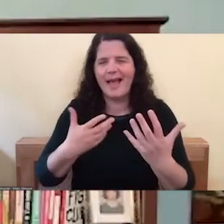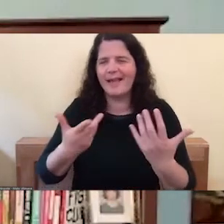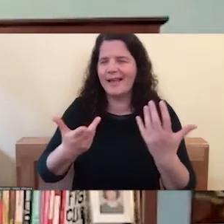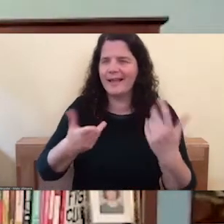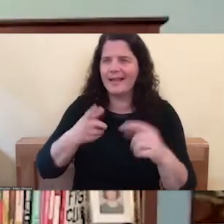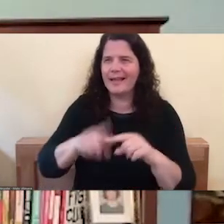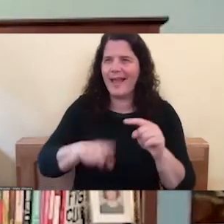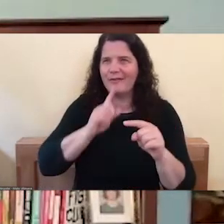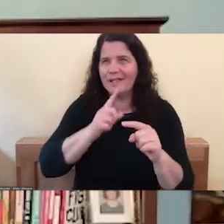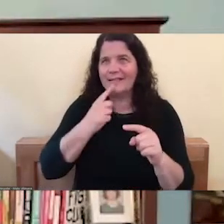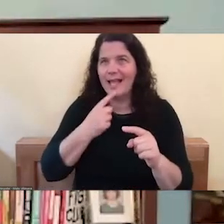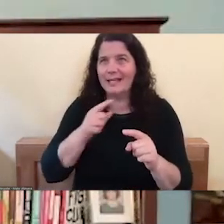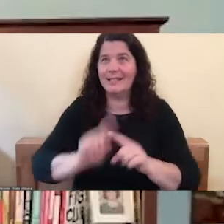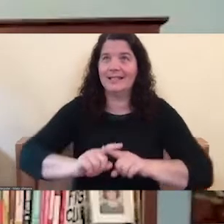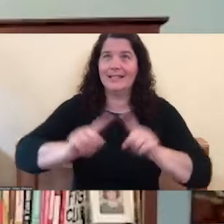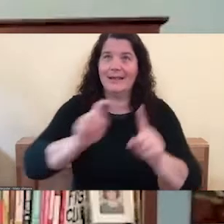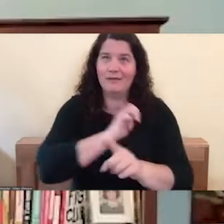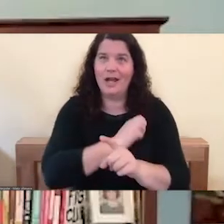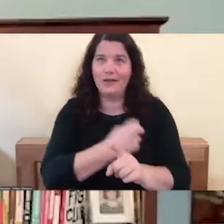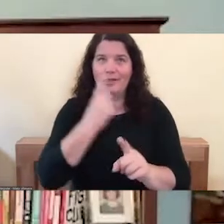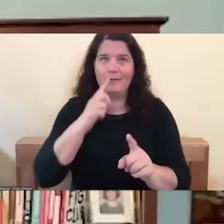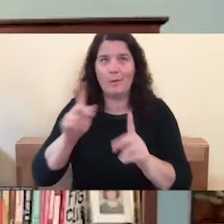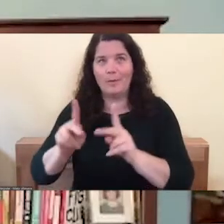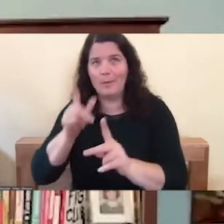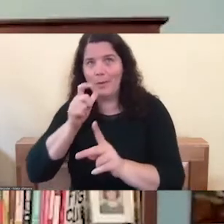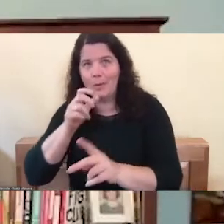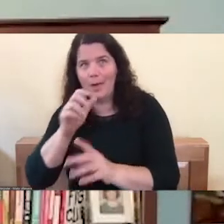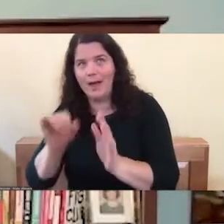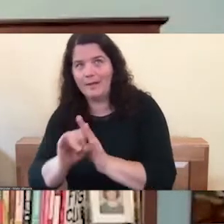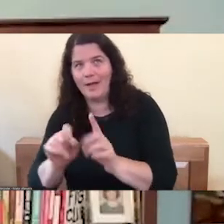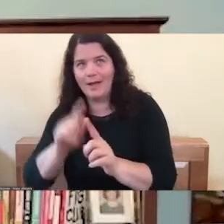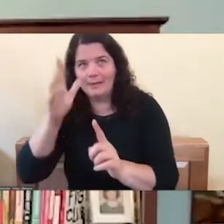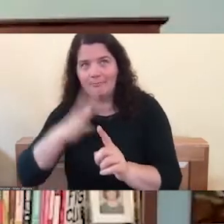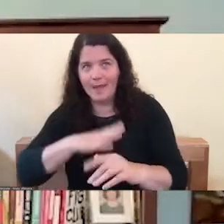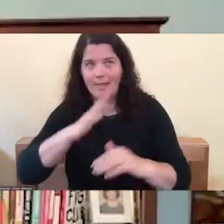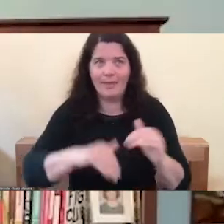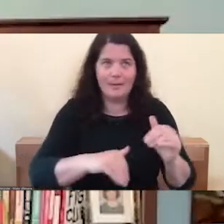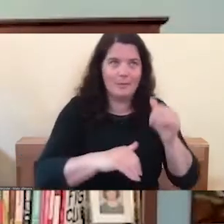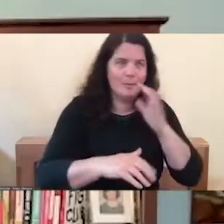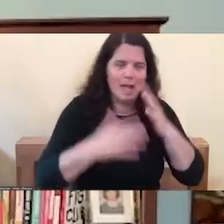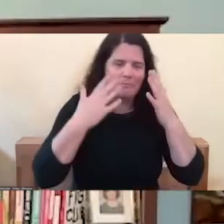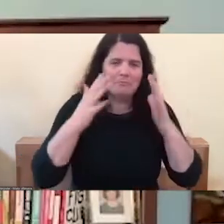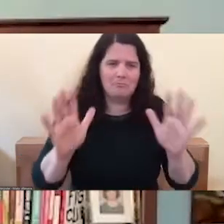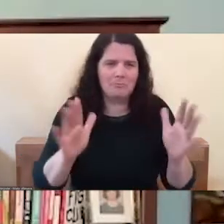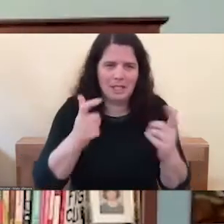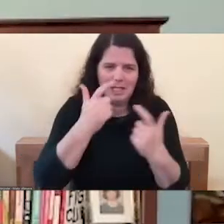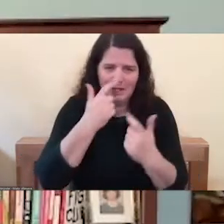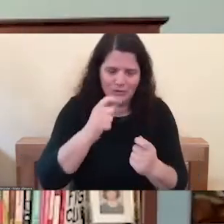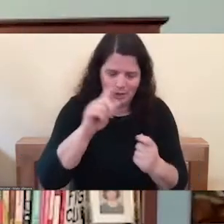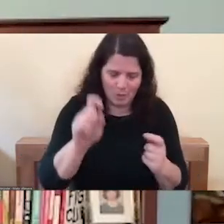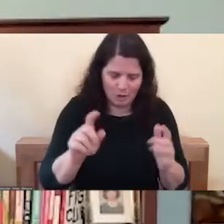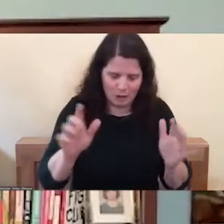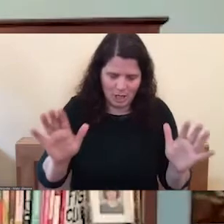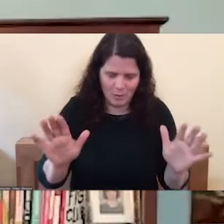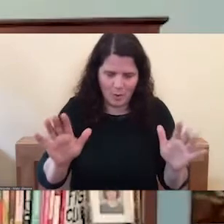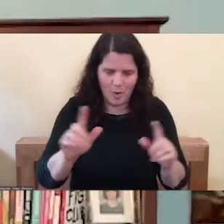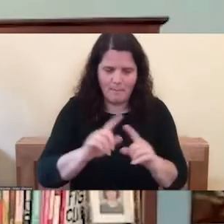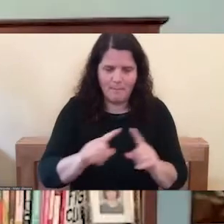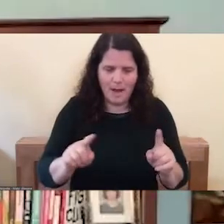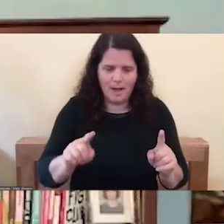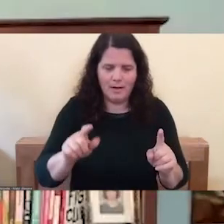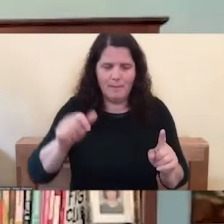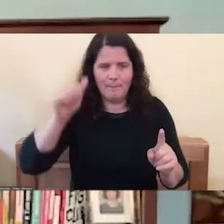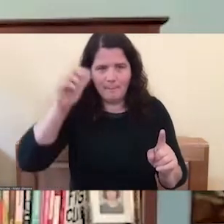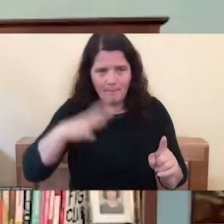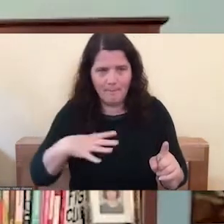identify as women or men. don't know. an interesting question, but I do know that men it's, it scares the bejeebers out of